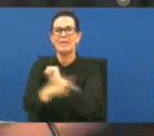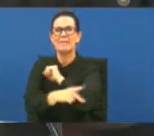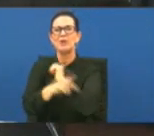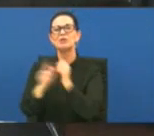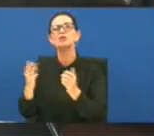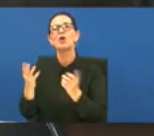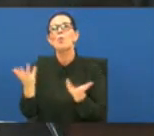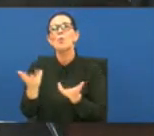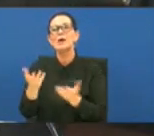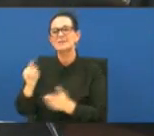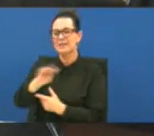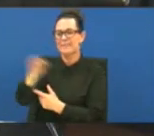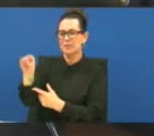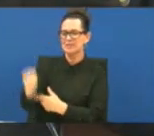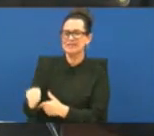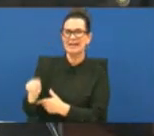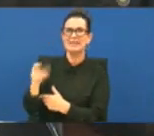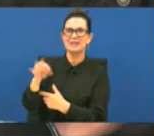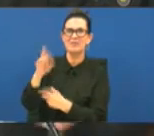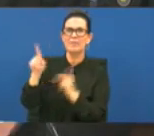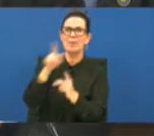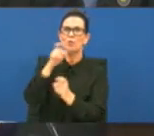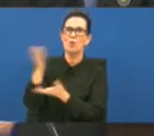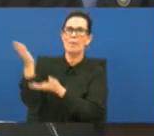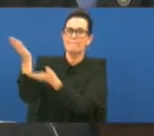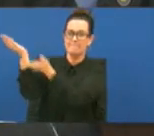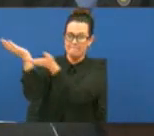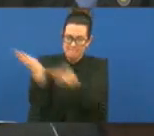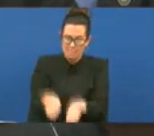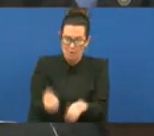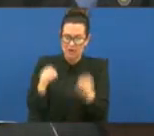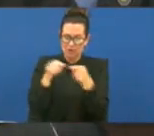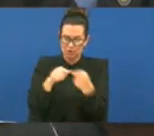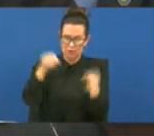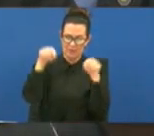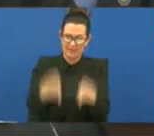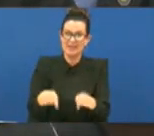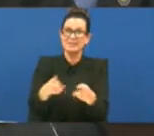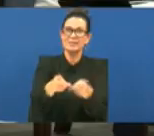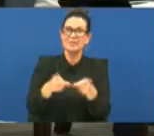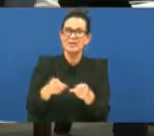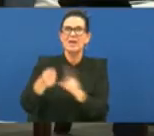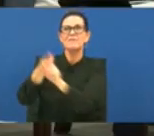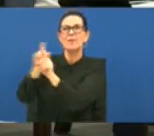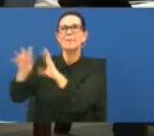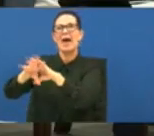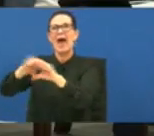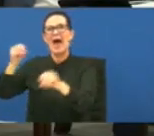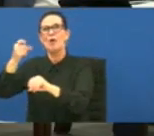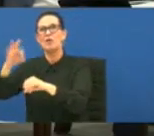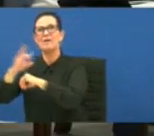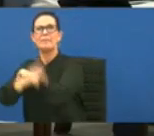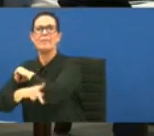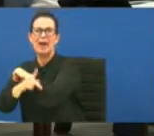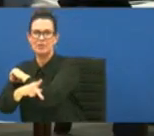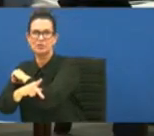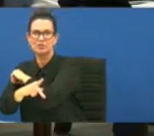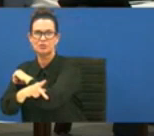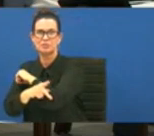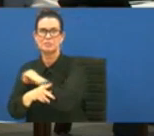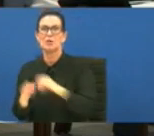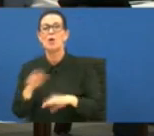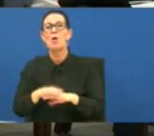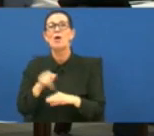percentage of people brought from outside of the parish to this facility so on the chart let's see